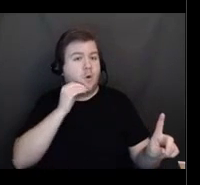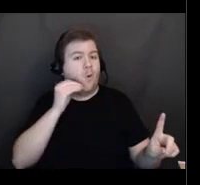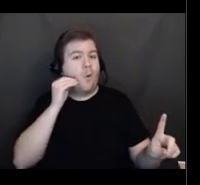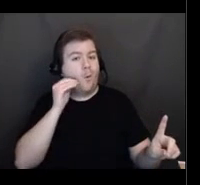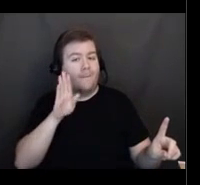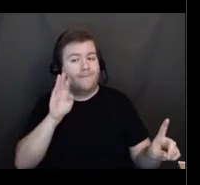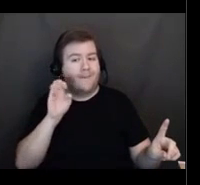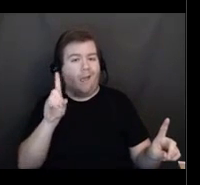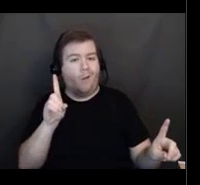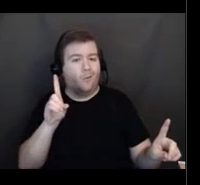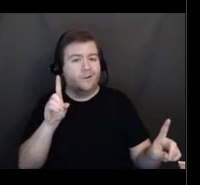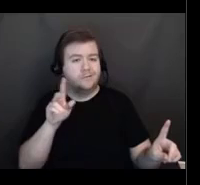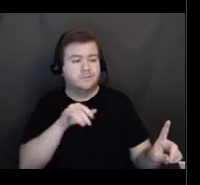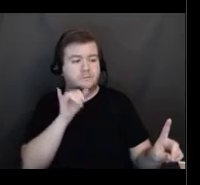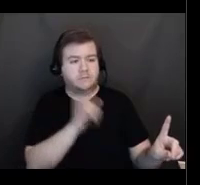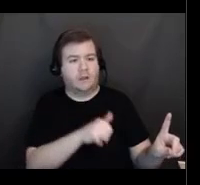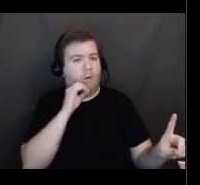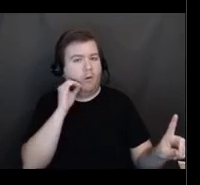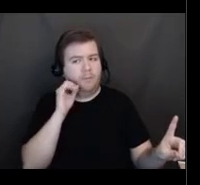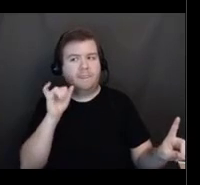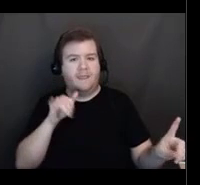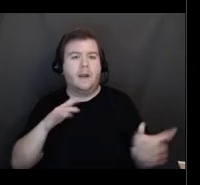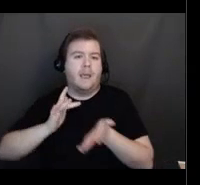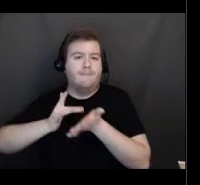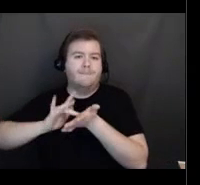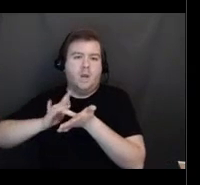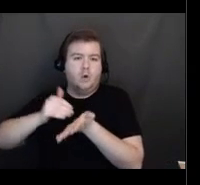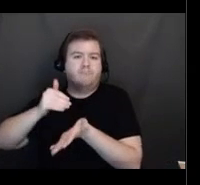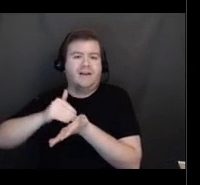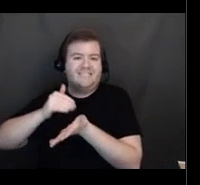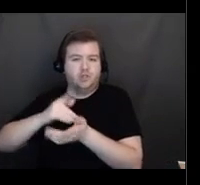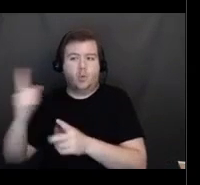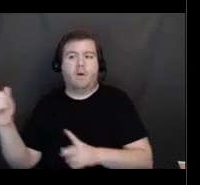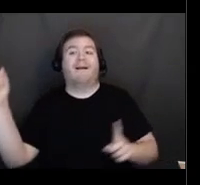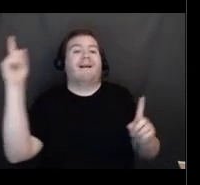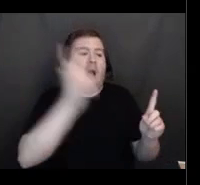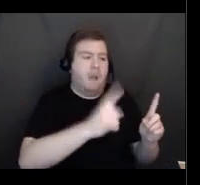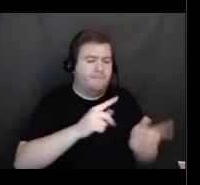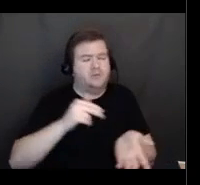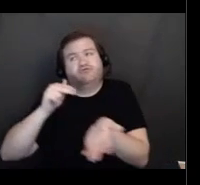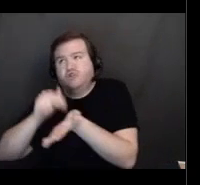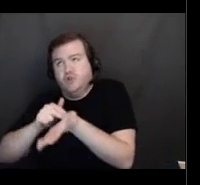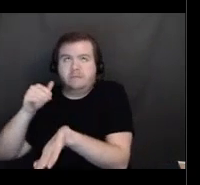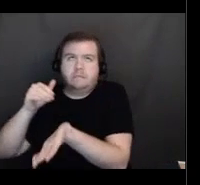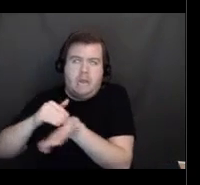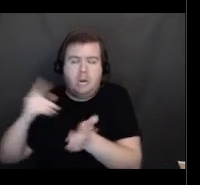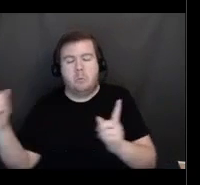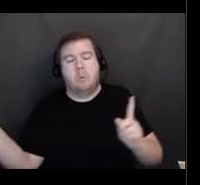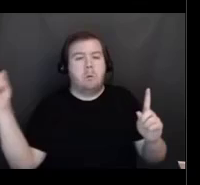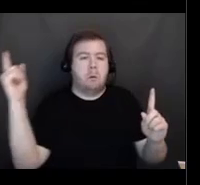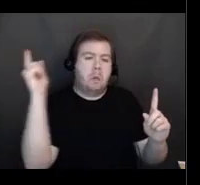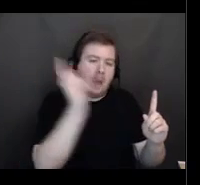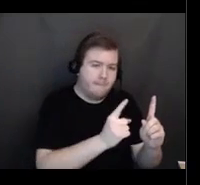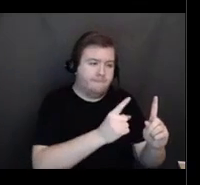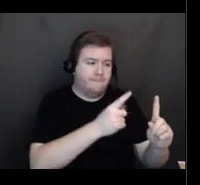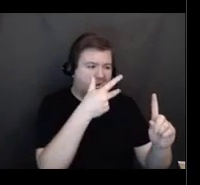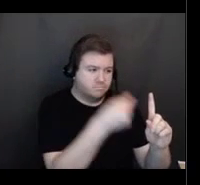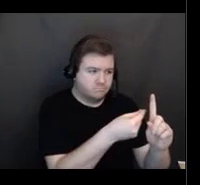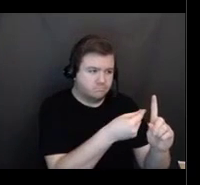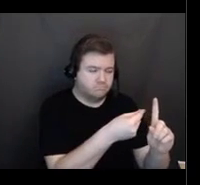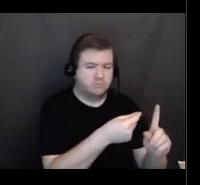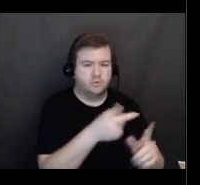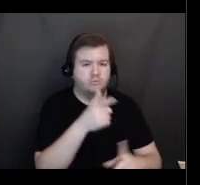a, a medical practitioner. It could be a nurse, whoever is qualified to immunize somebody.